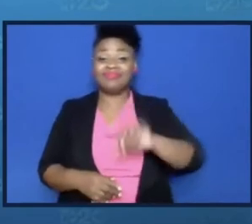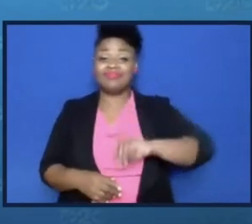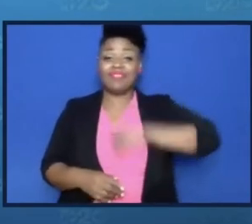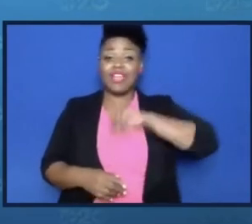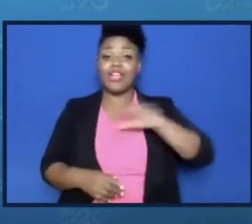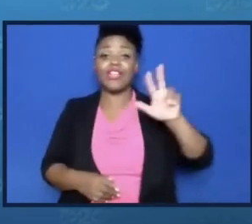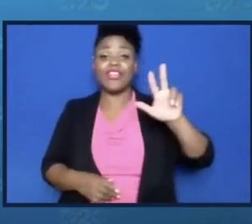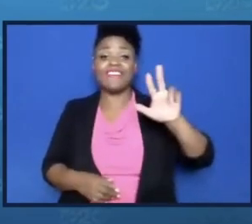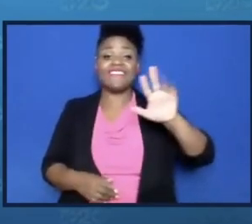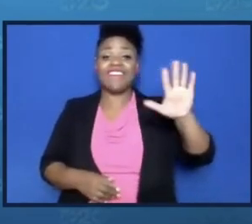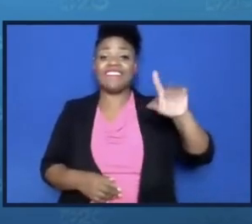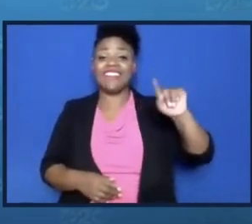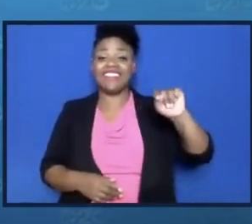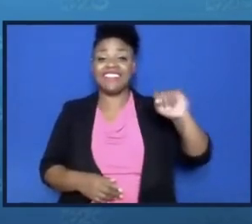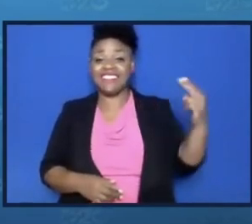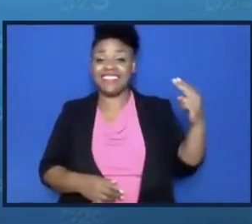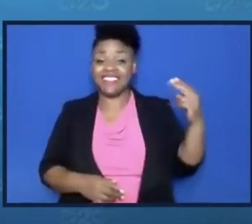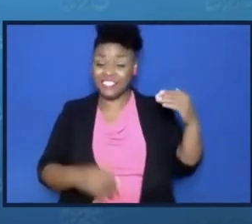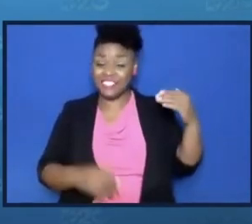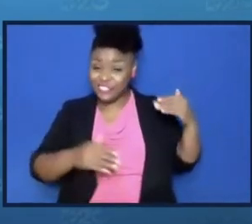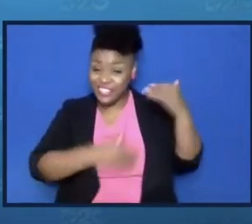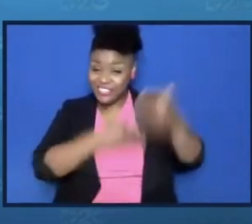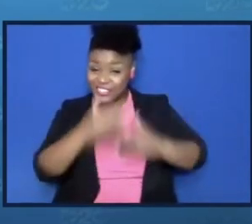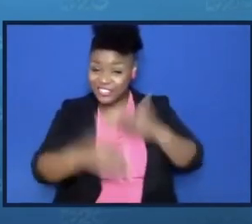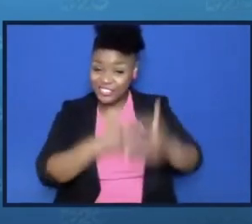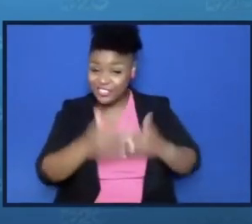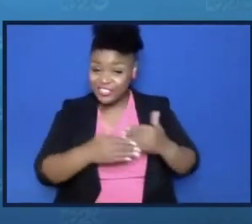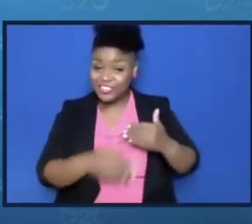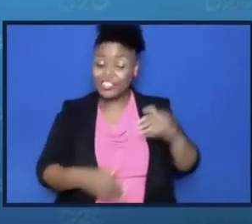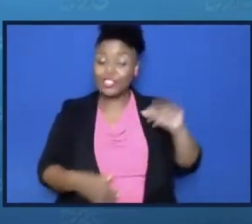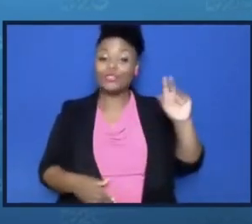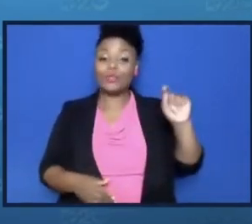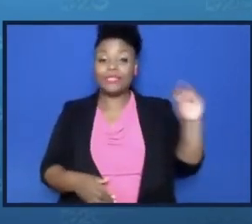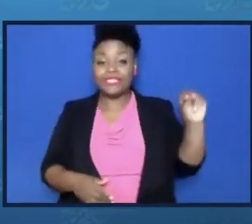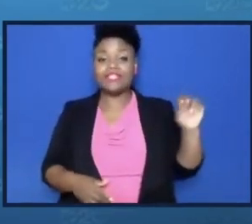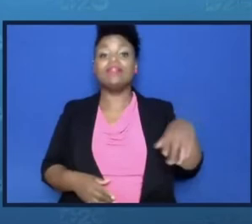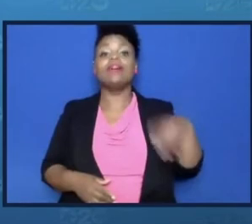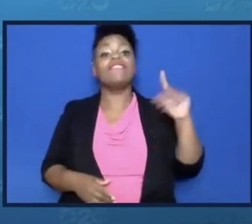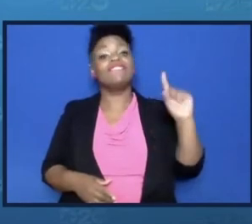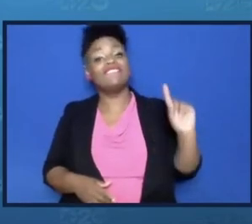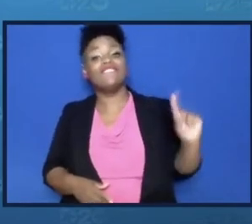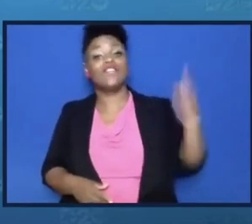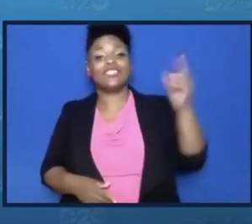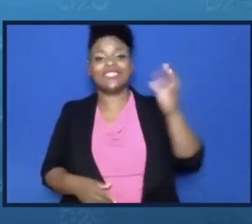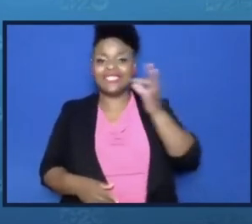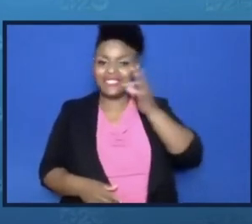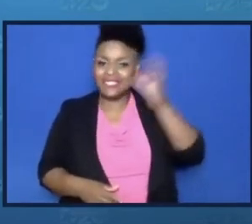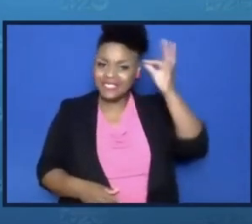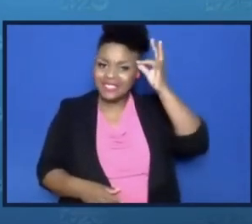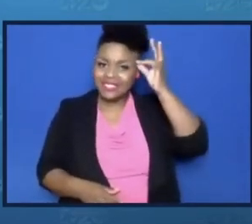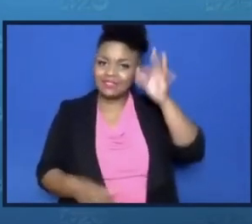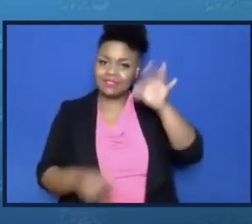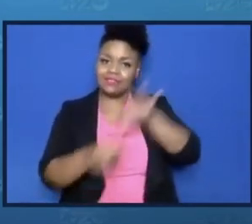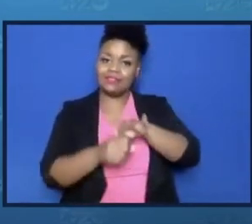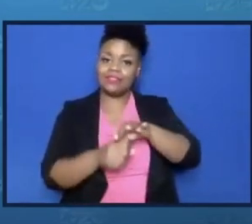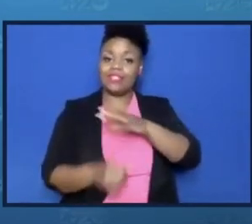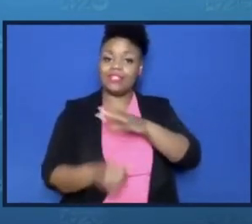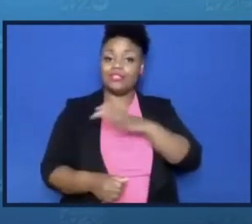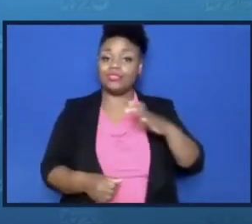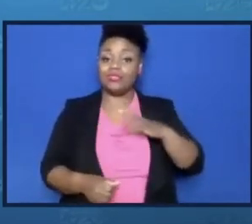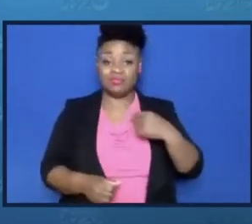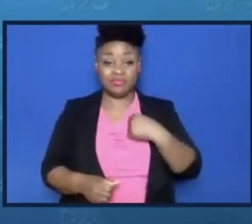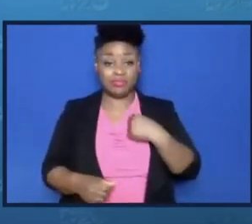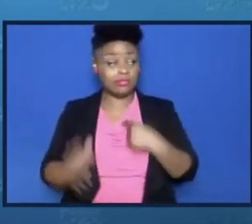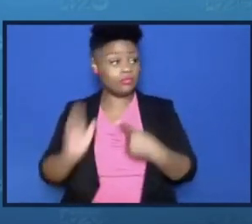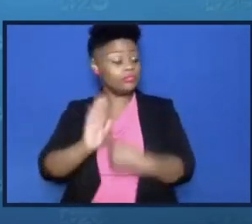and one of the first Native American women ever elected to Congress. I'm a symbol of our resilience, as the